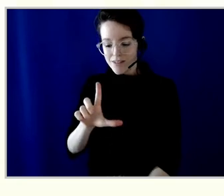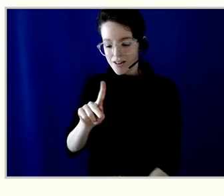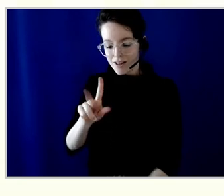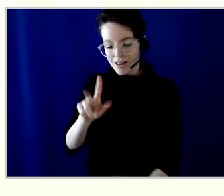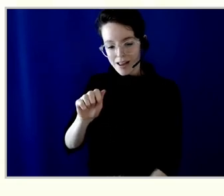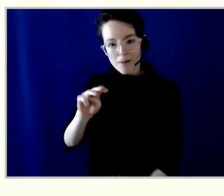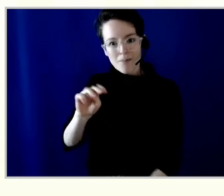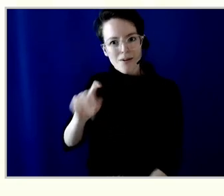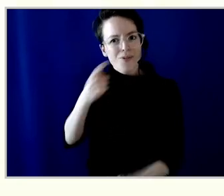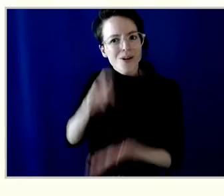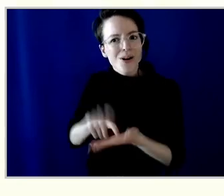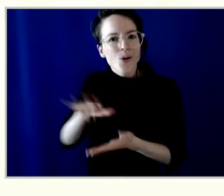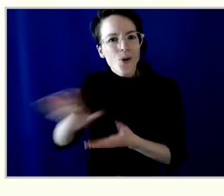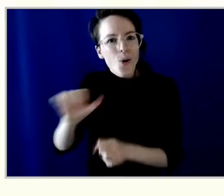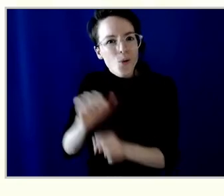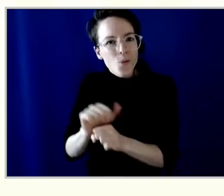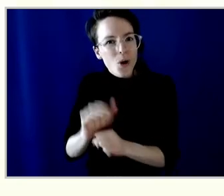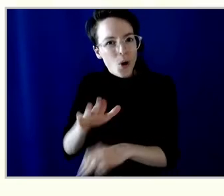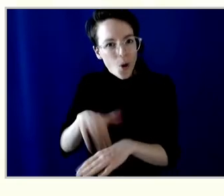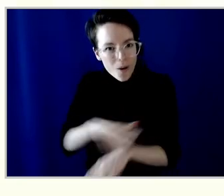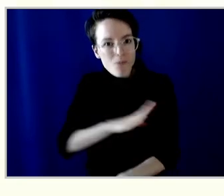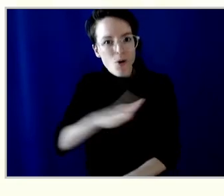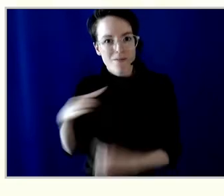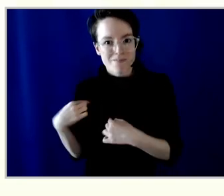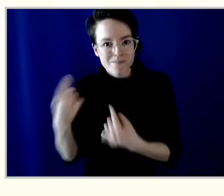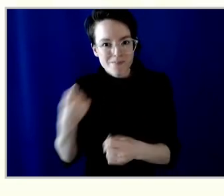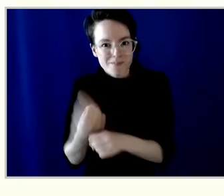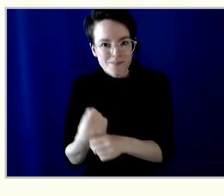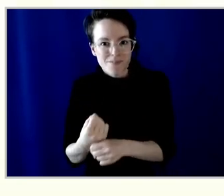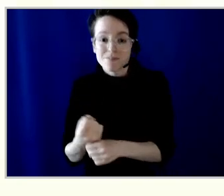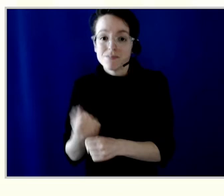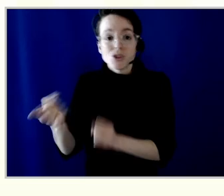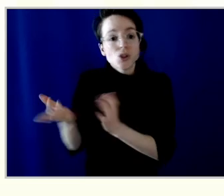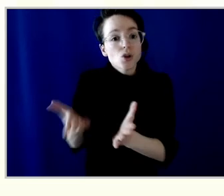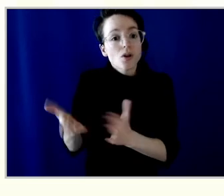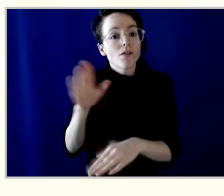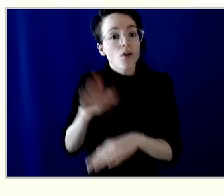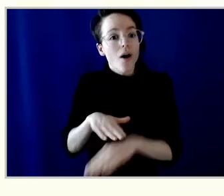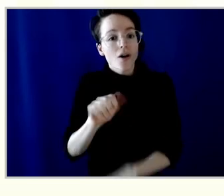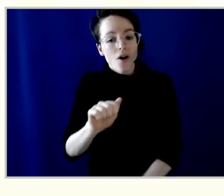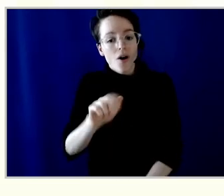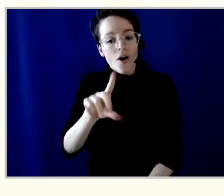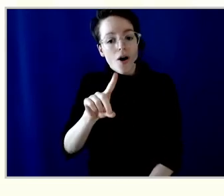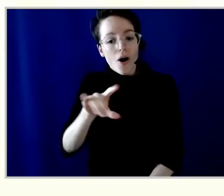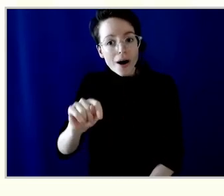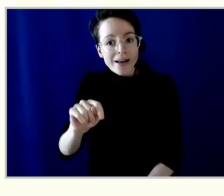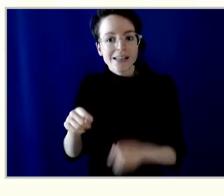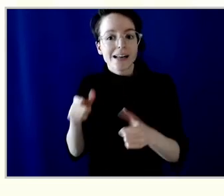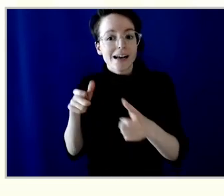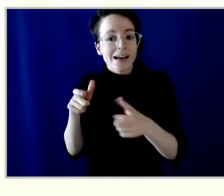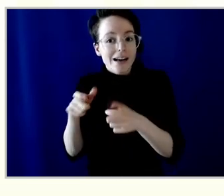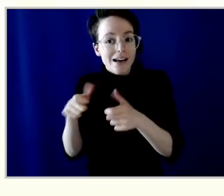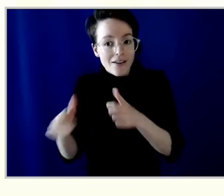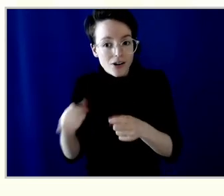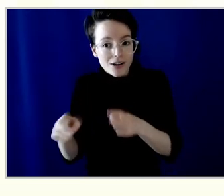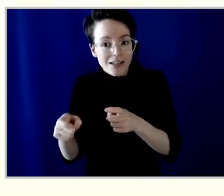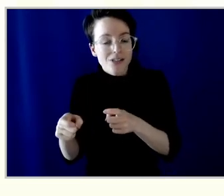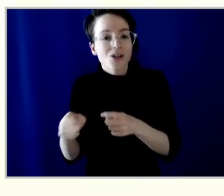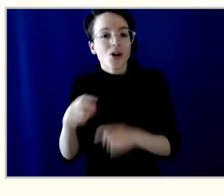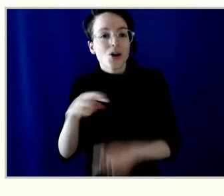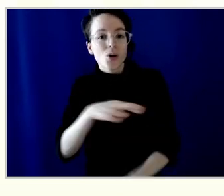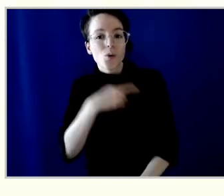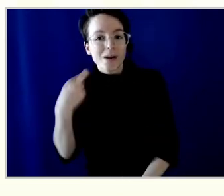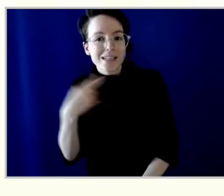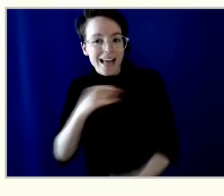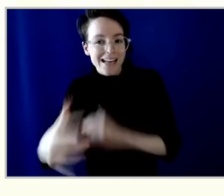Javeria served on the audit, governance, risk, and technology committees and is leaving to take up a